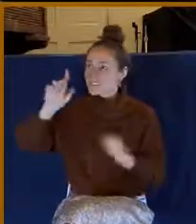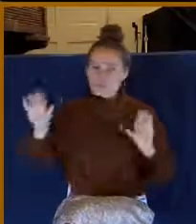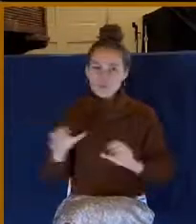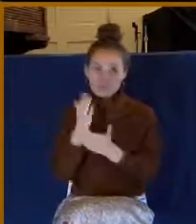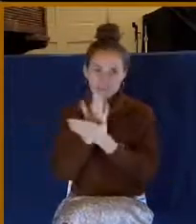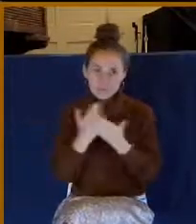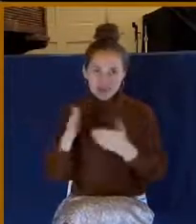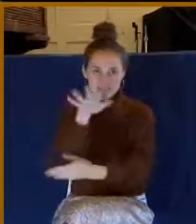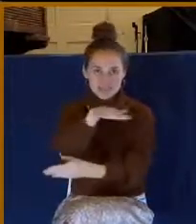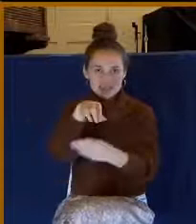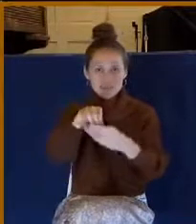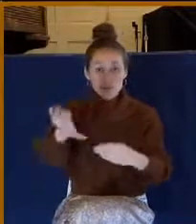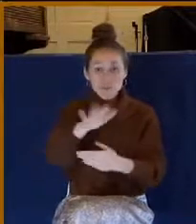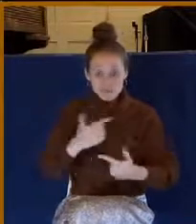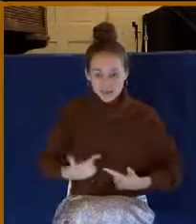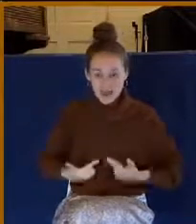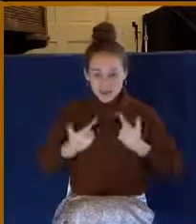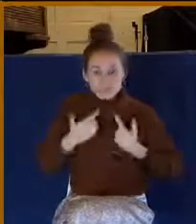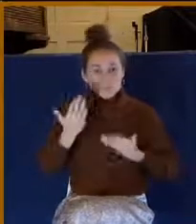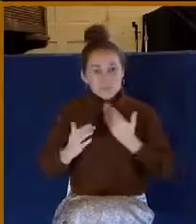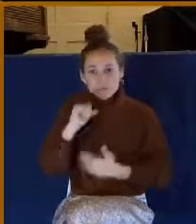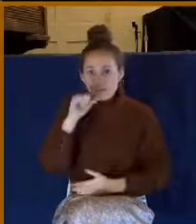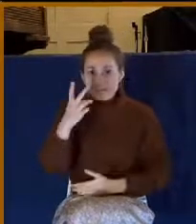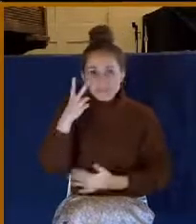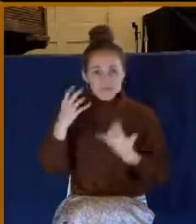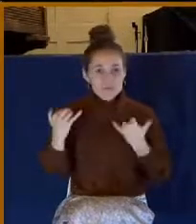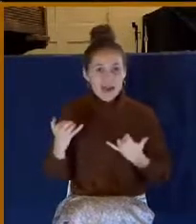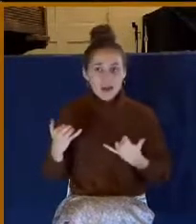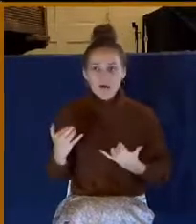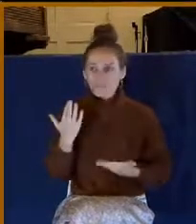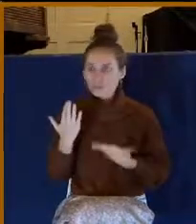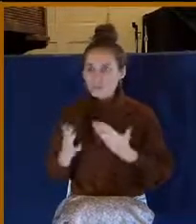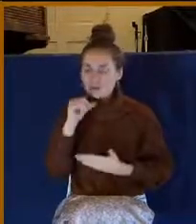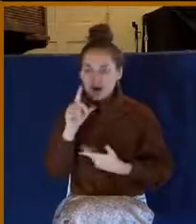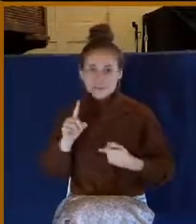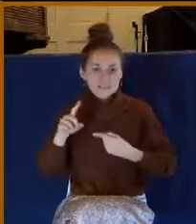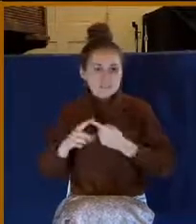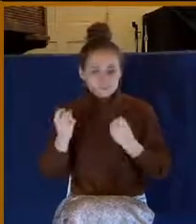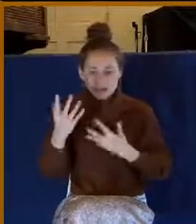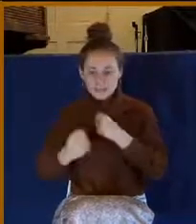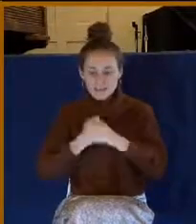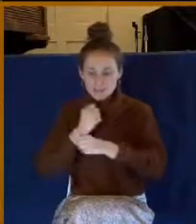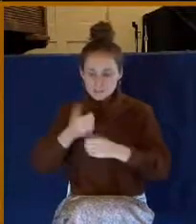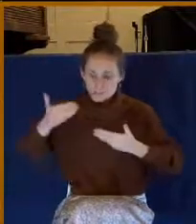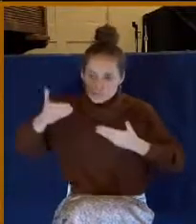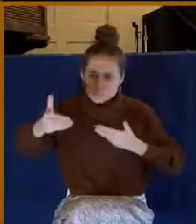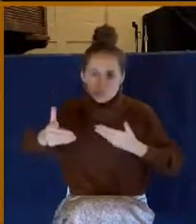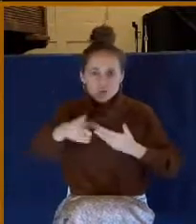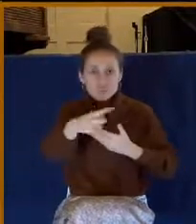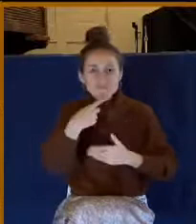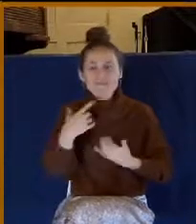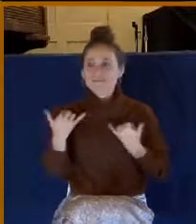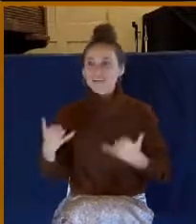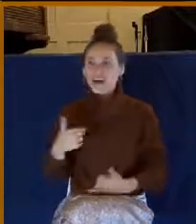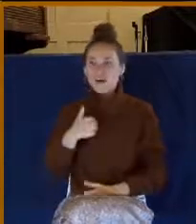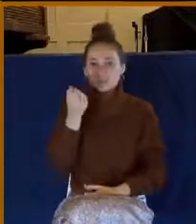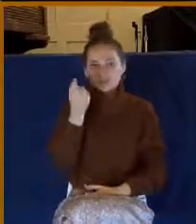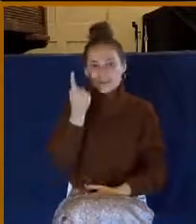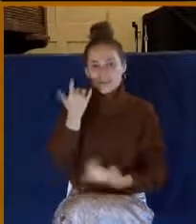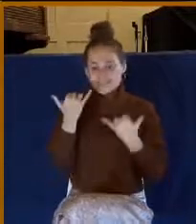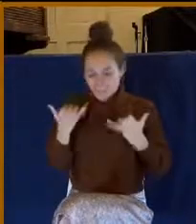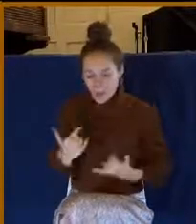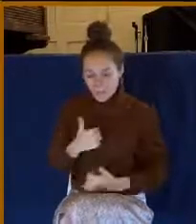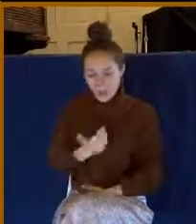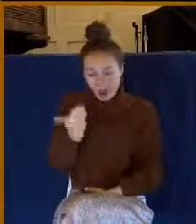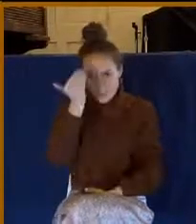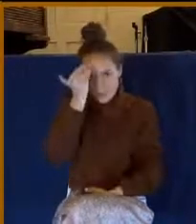life. You might not see it now. You may not see it until years removed. You look back and you'll say, now I understand. Now I know. This